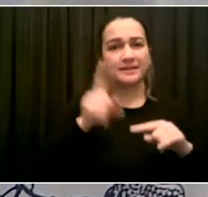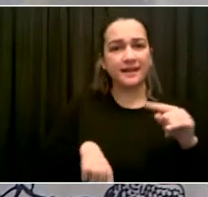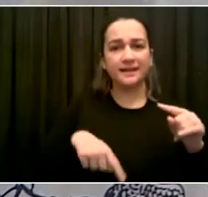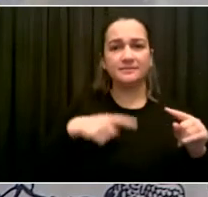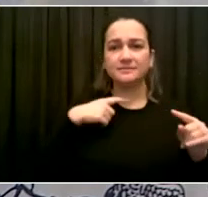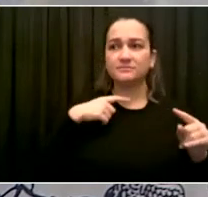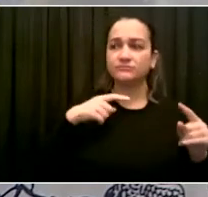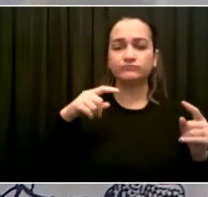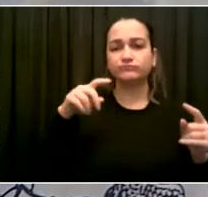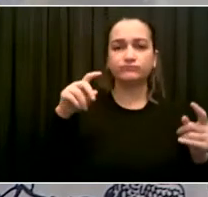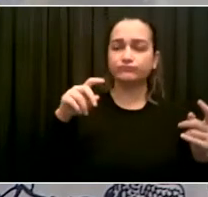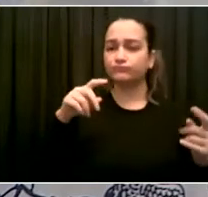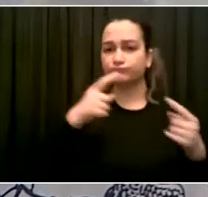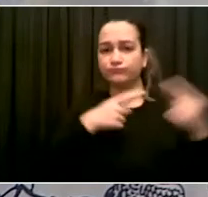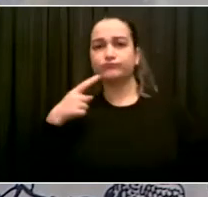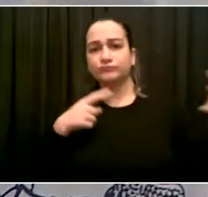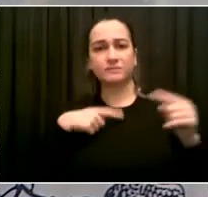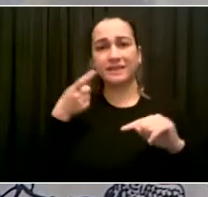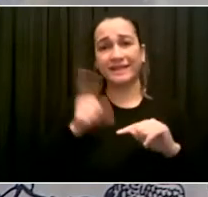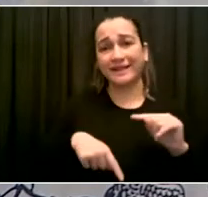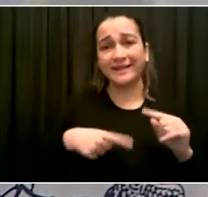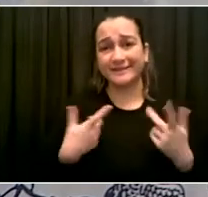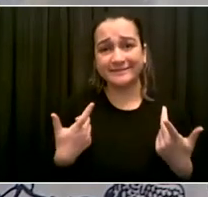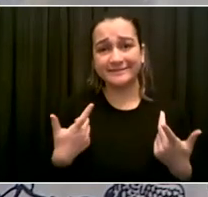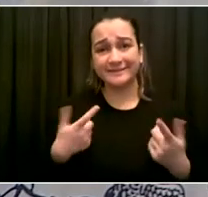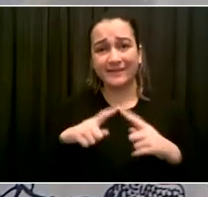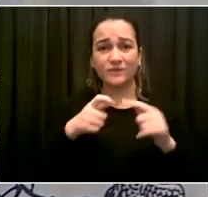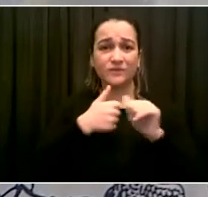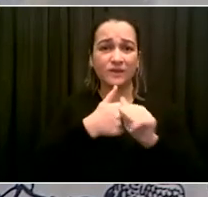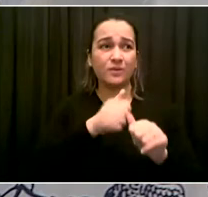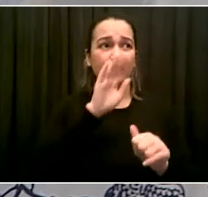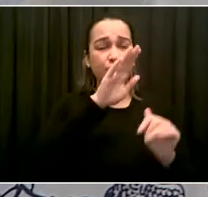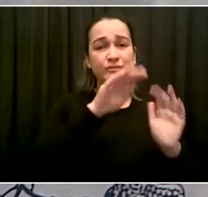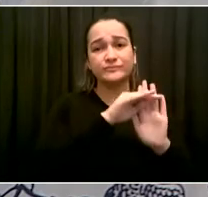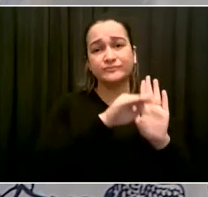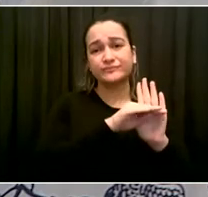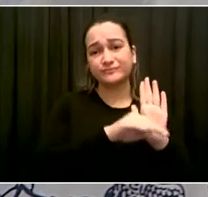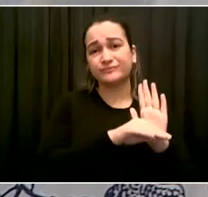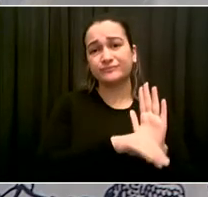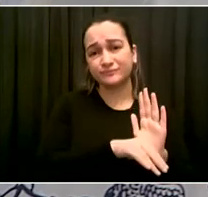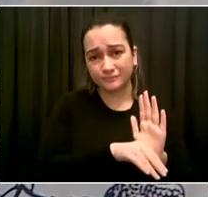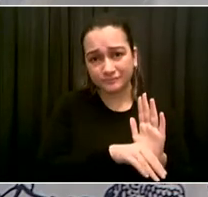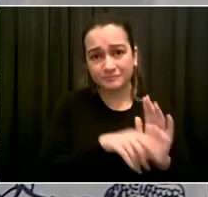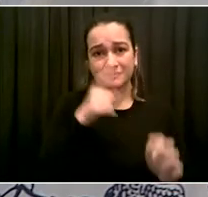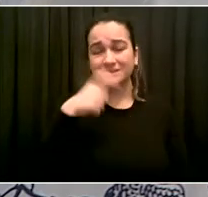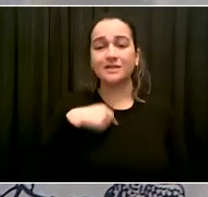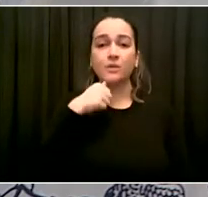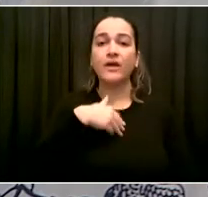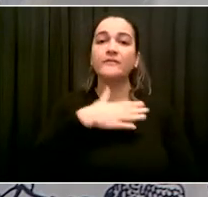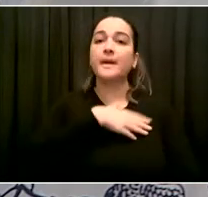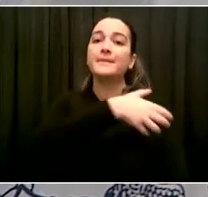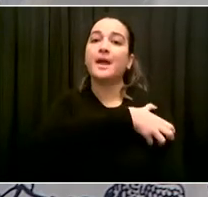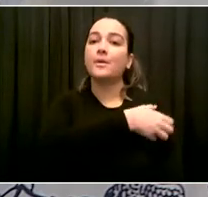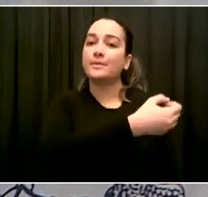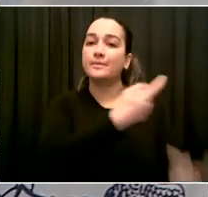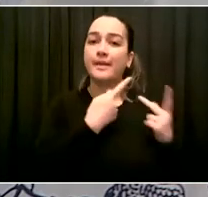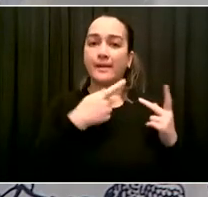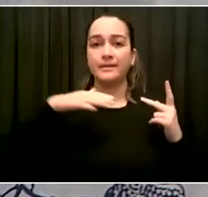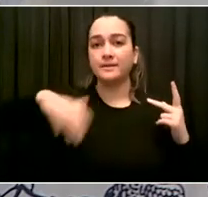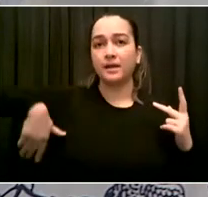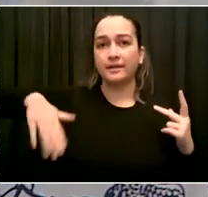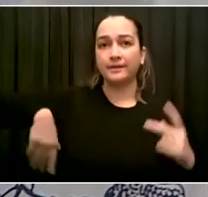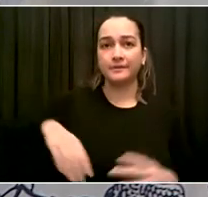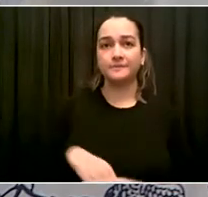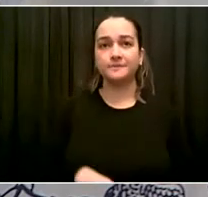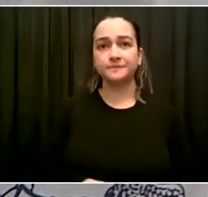population. 8.5 million people. Give me a break. We would be a huge state unto ourselves. This is not something the state should have should have done without